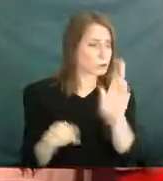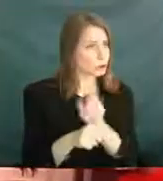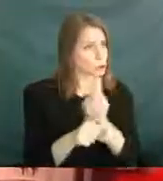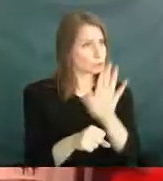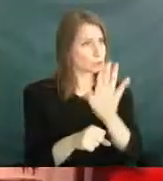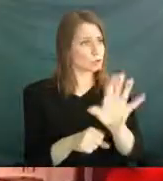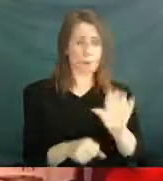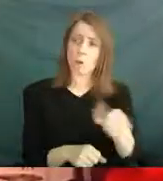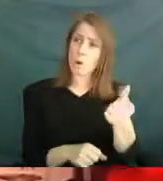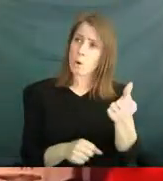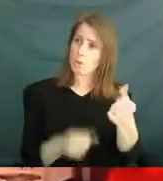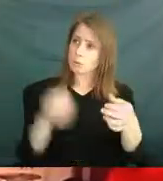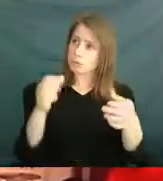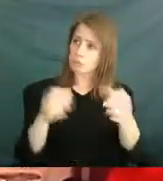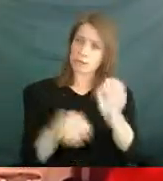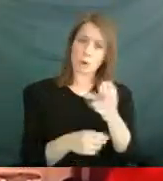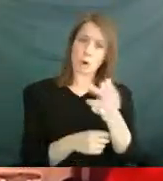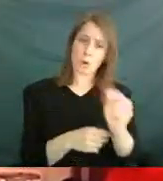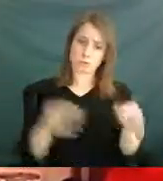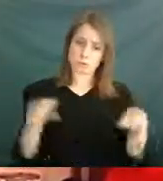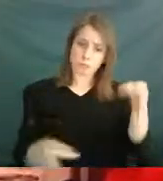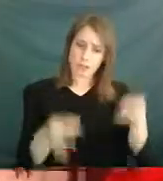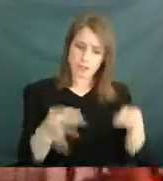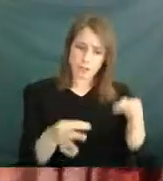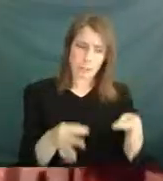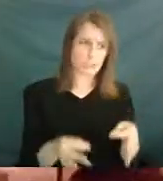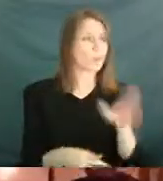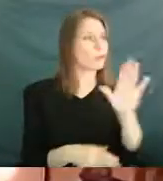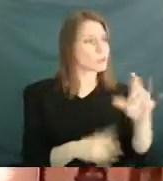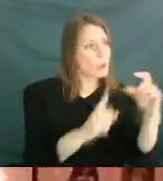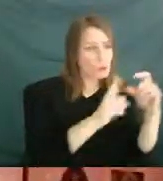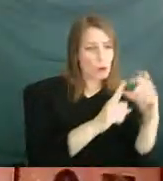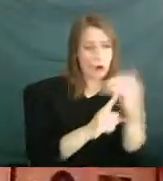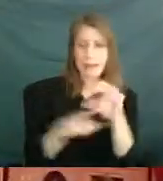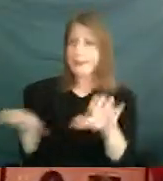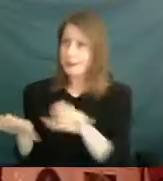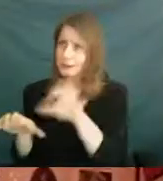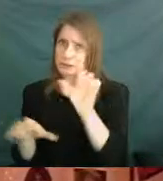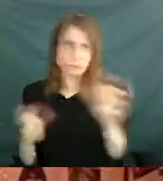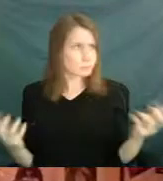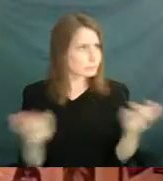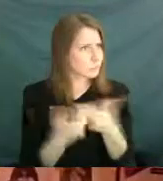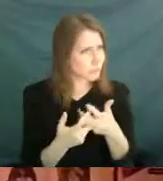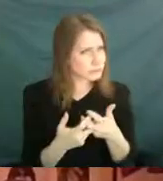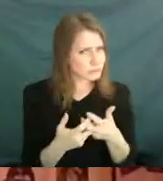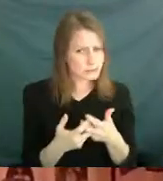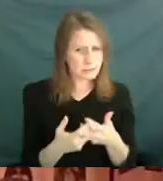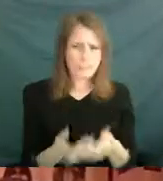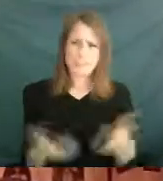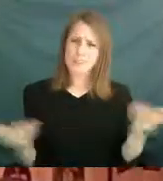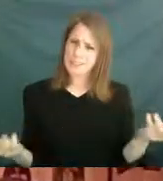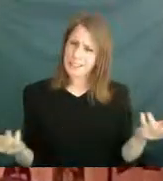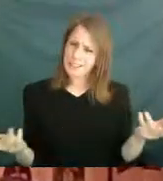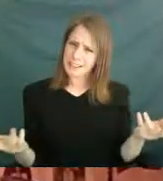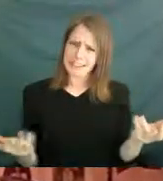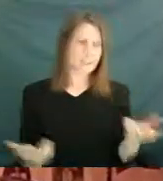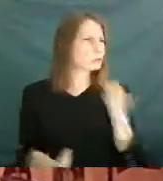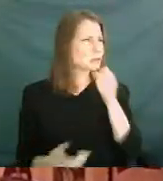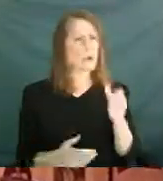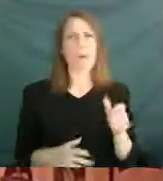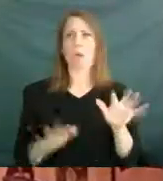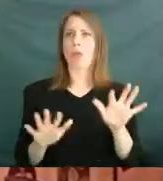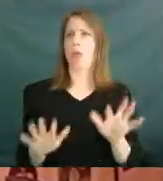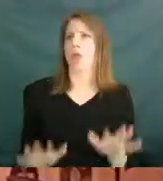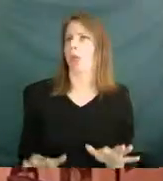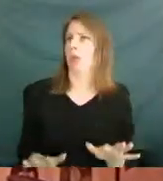the action to the word, the word to the action. With this special observance, that you are not the modesty of nature. For anything